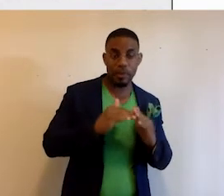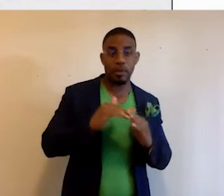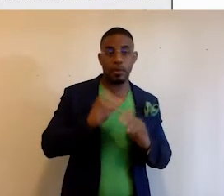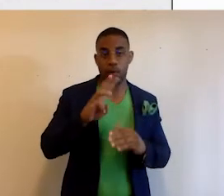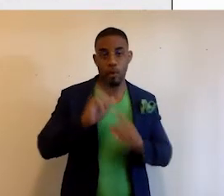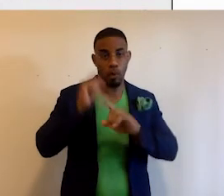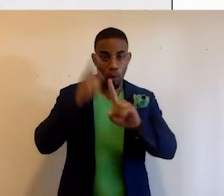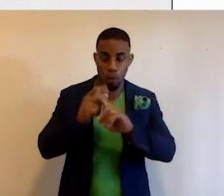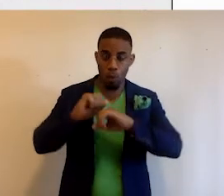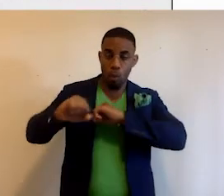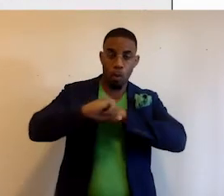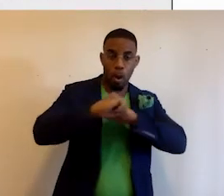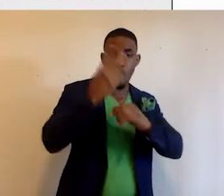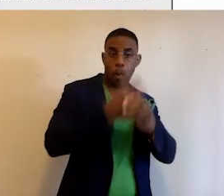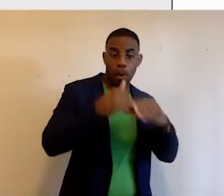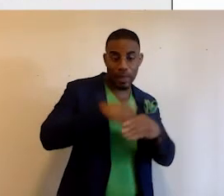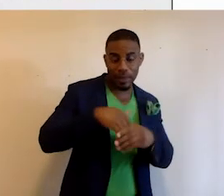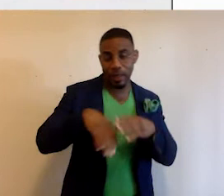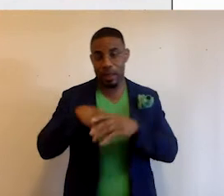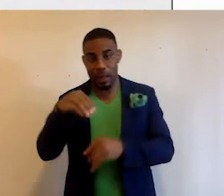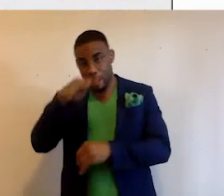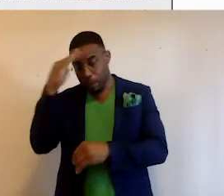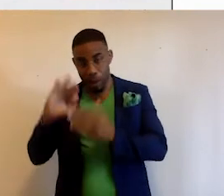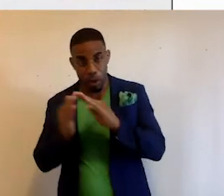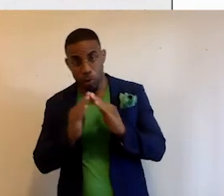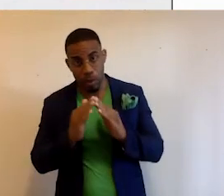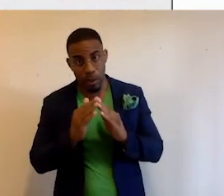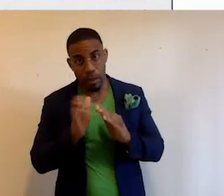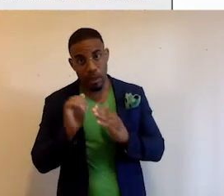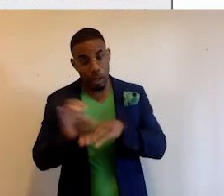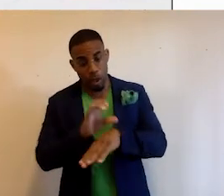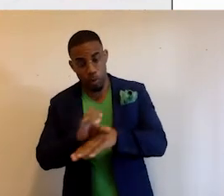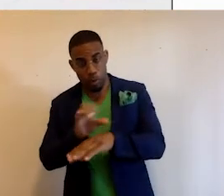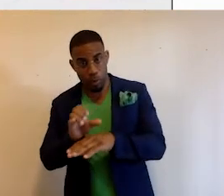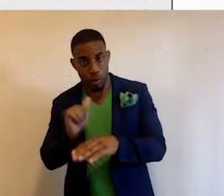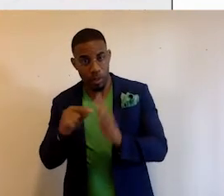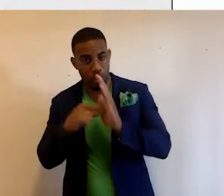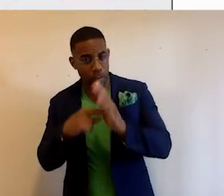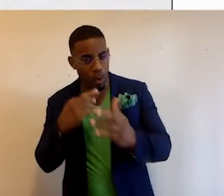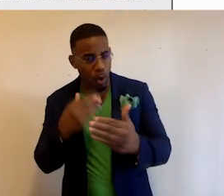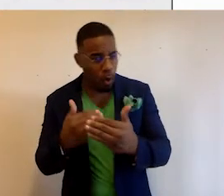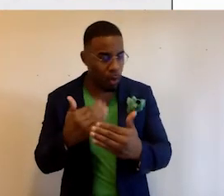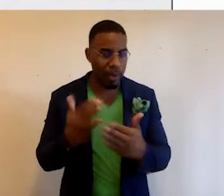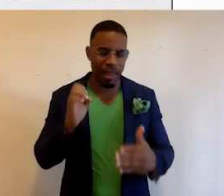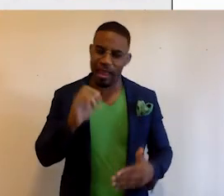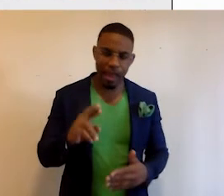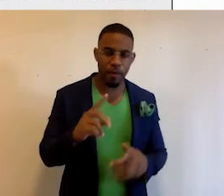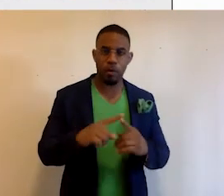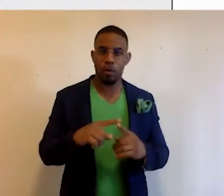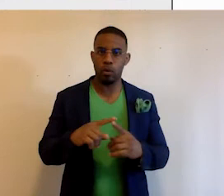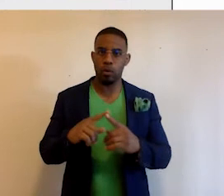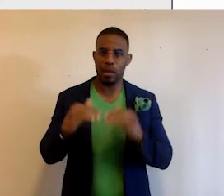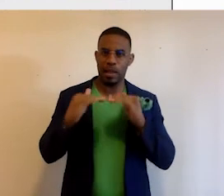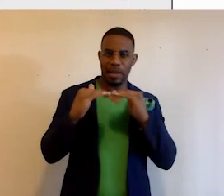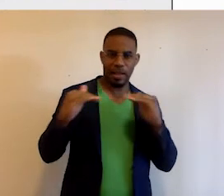goal of broadcasting both inside and outside the Black community that the computer age represented the closest thing ever to a level